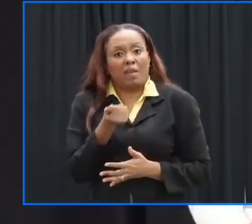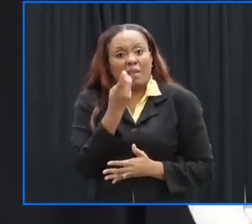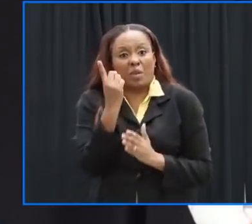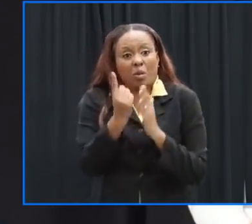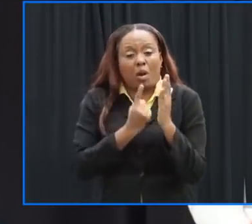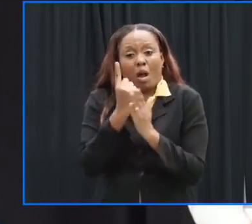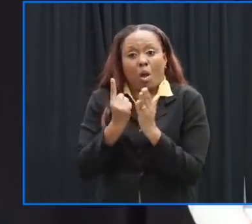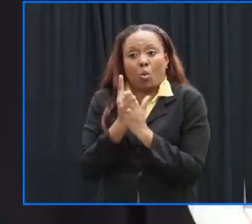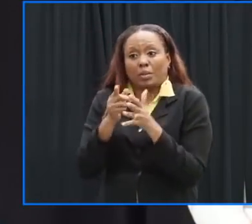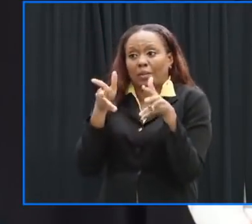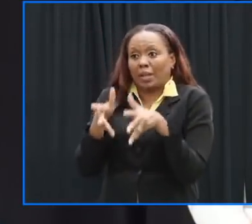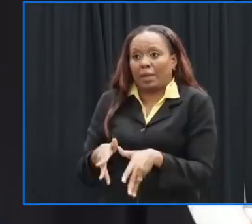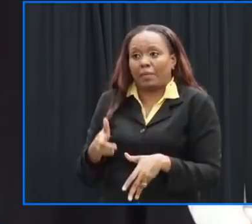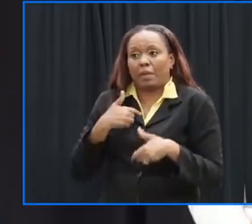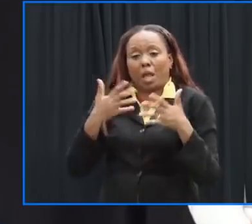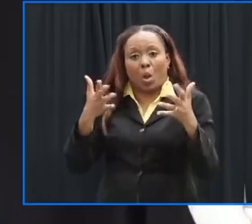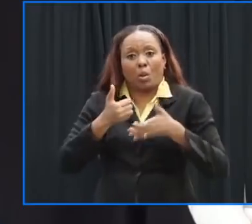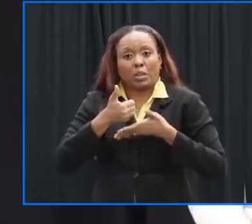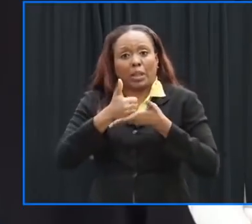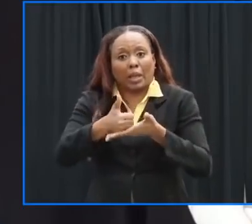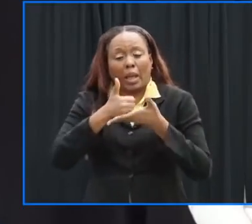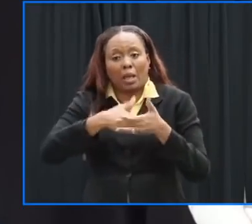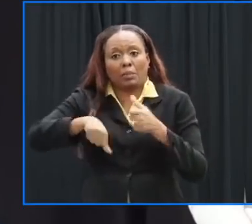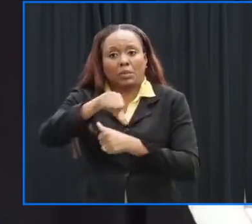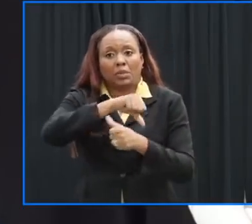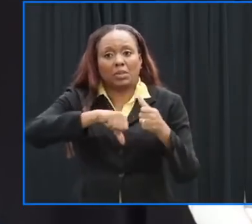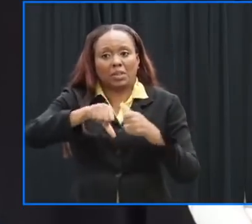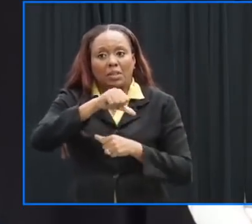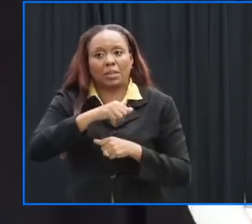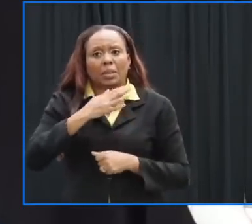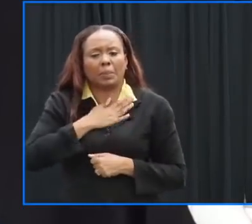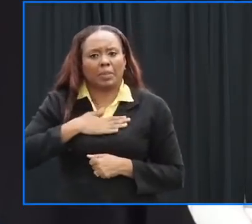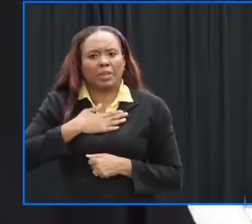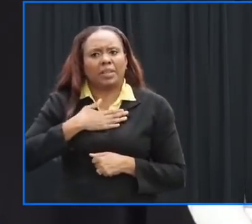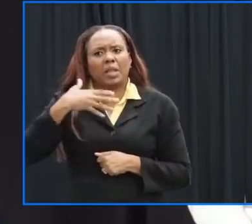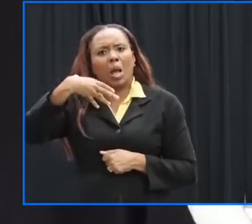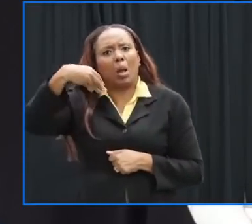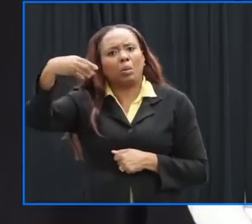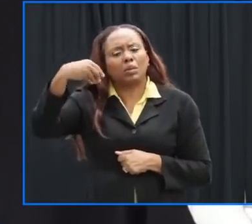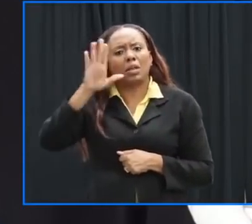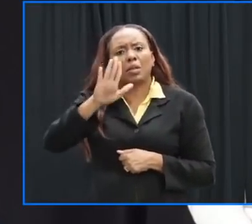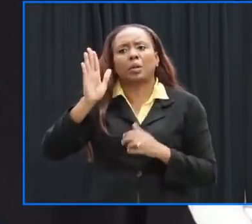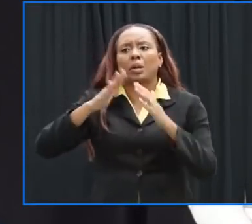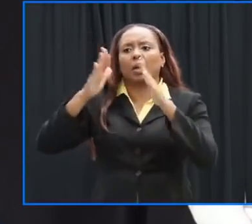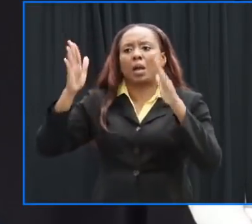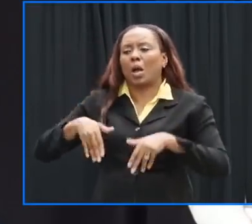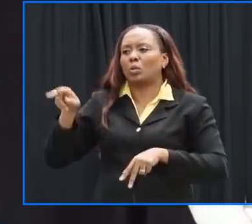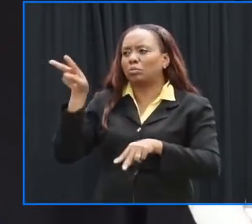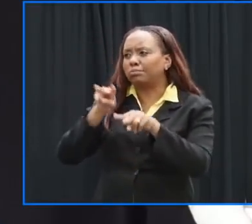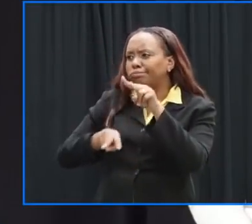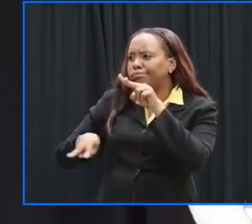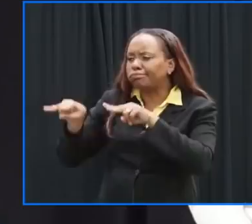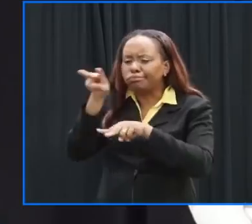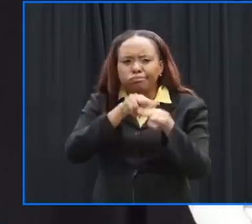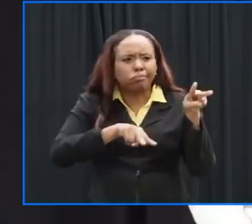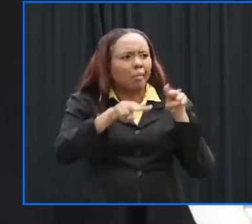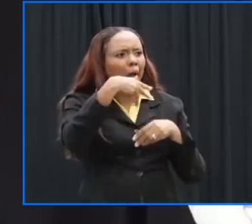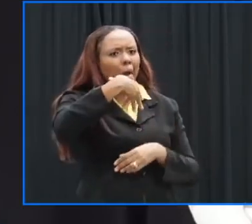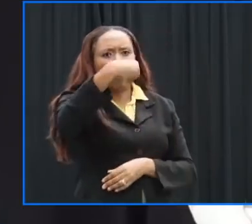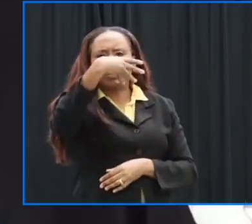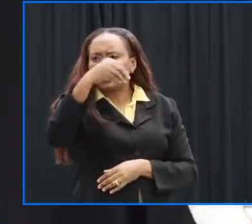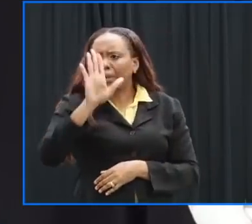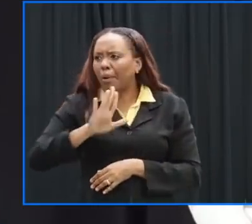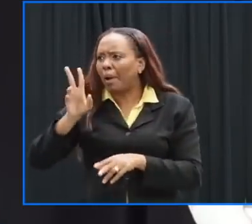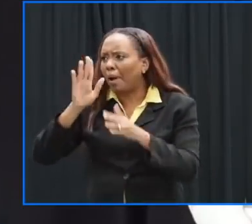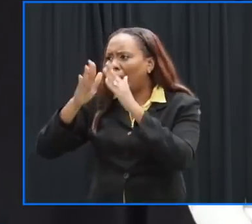help one another i want to urge people to go and look around your house and look for anything that can